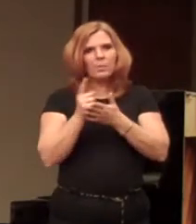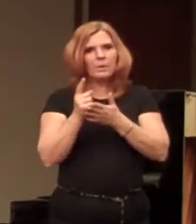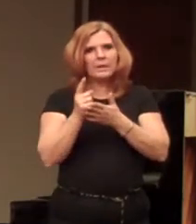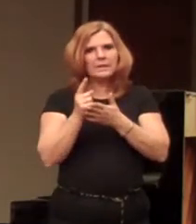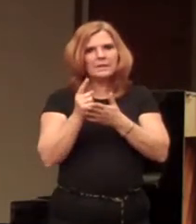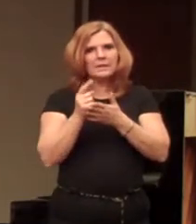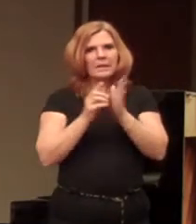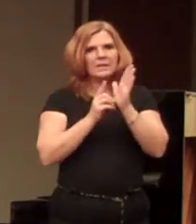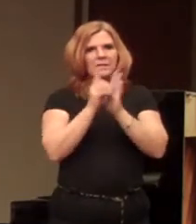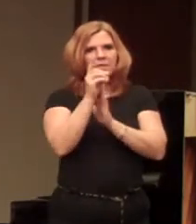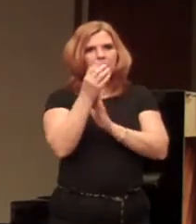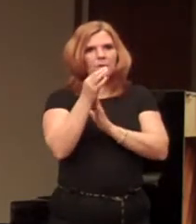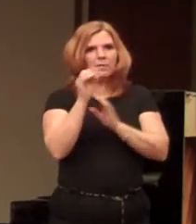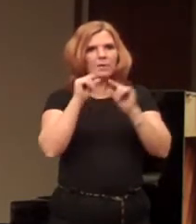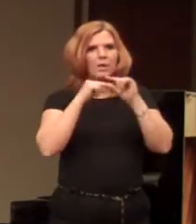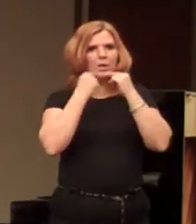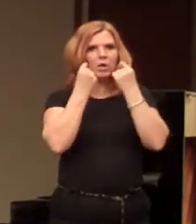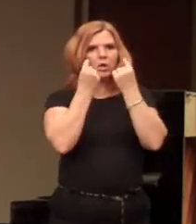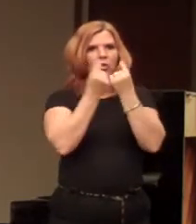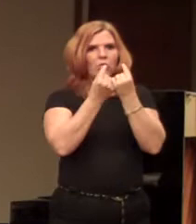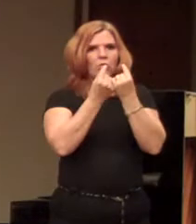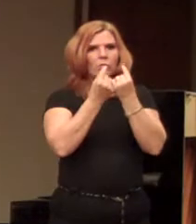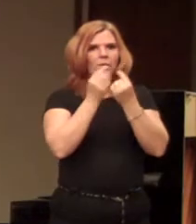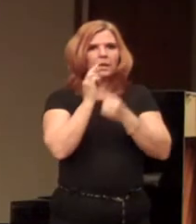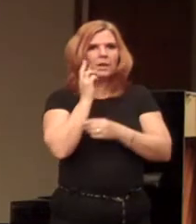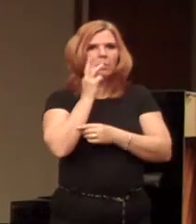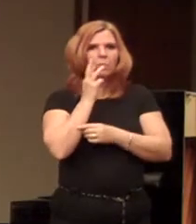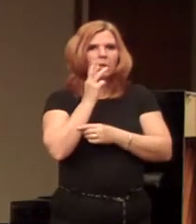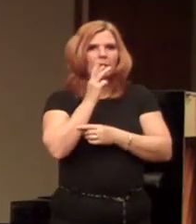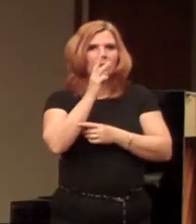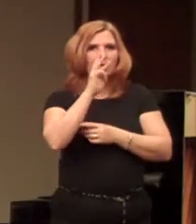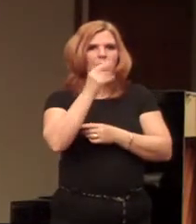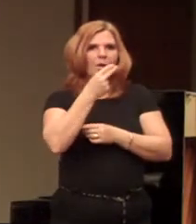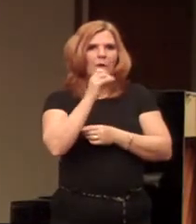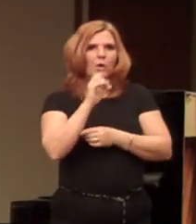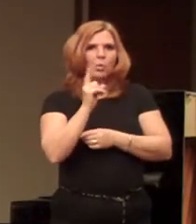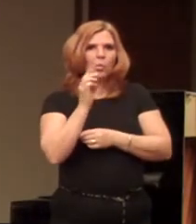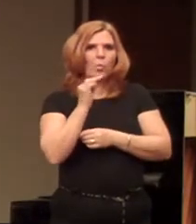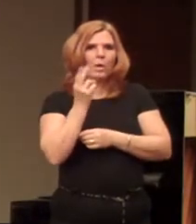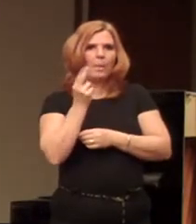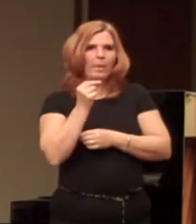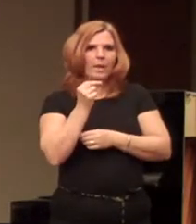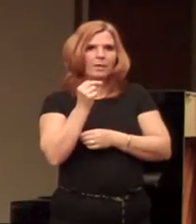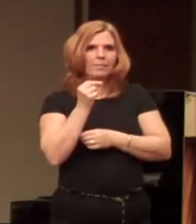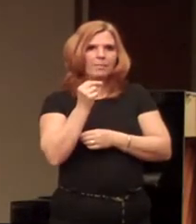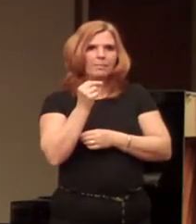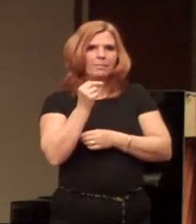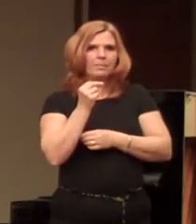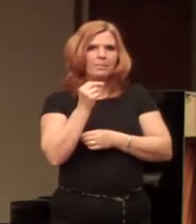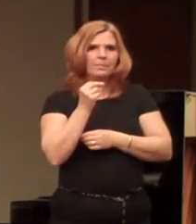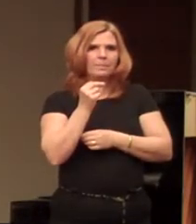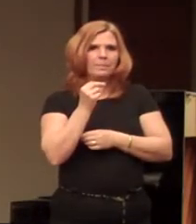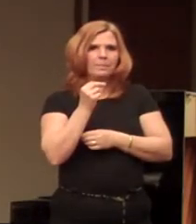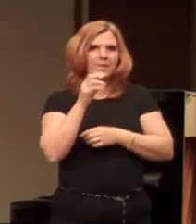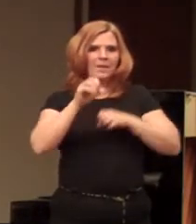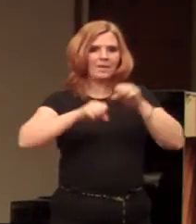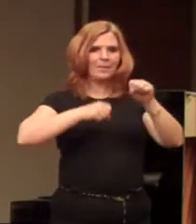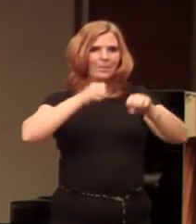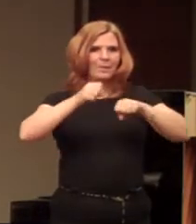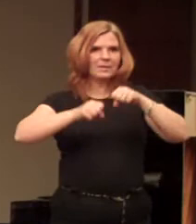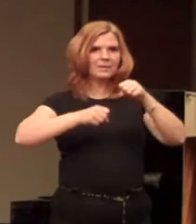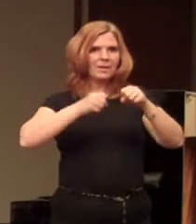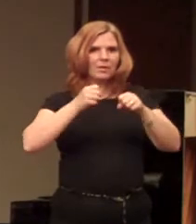is the development of groups called, like the Wheeling Wheelmen. And the Wheeling Wheelmen or Bicycle Clubs.